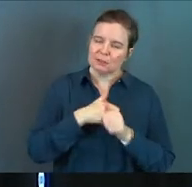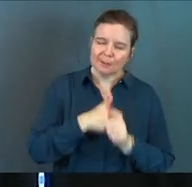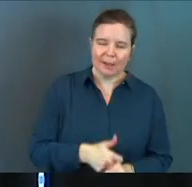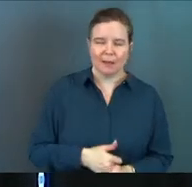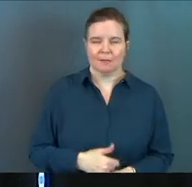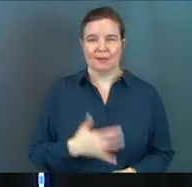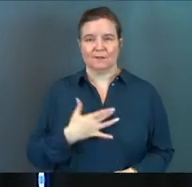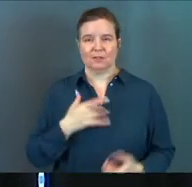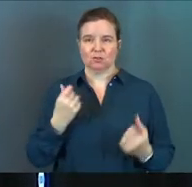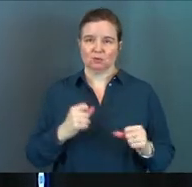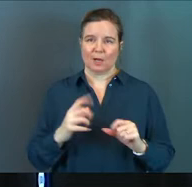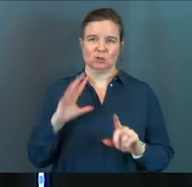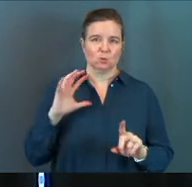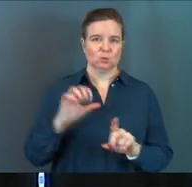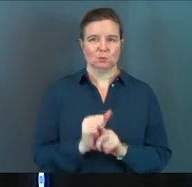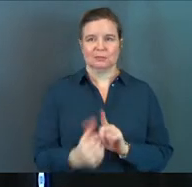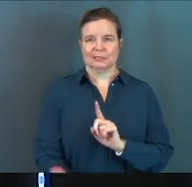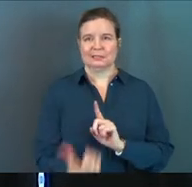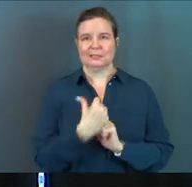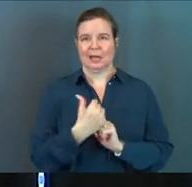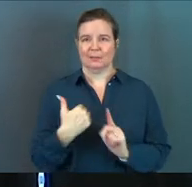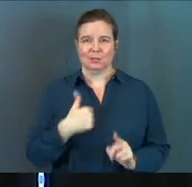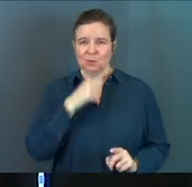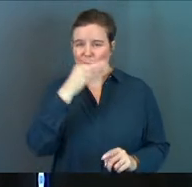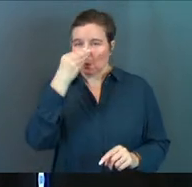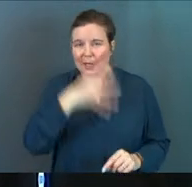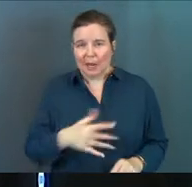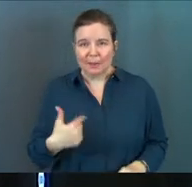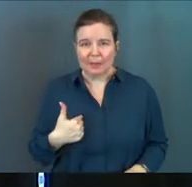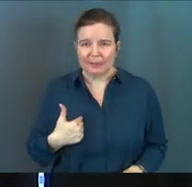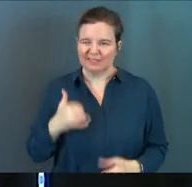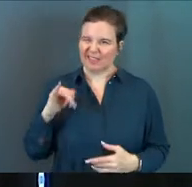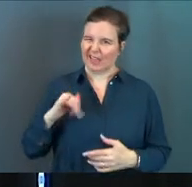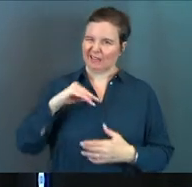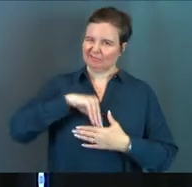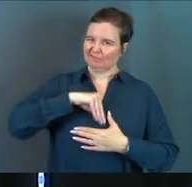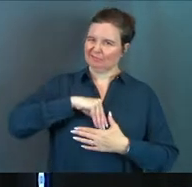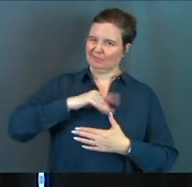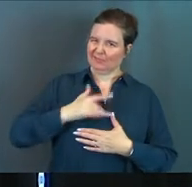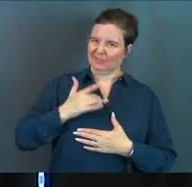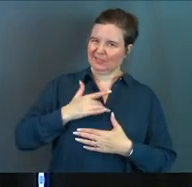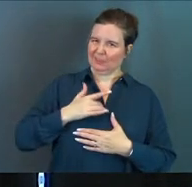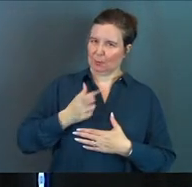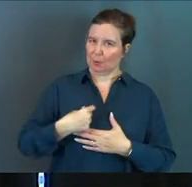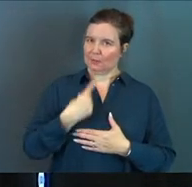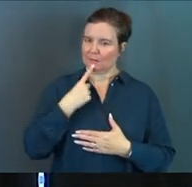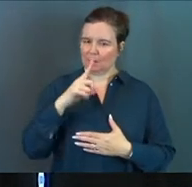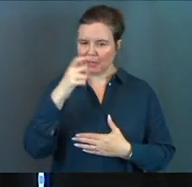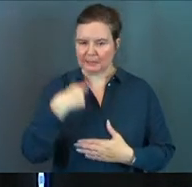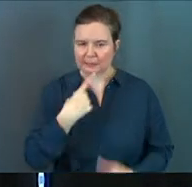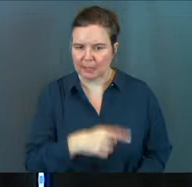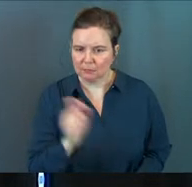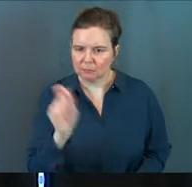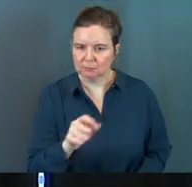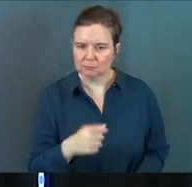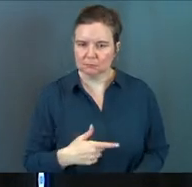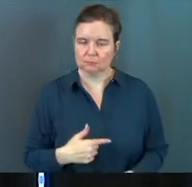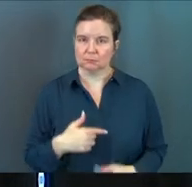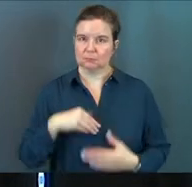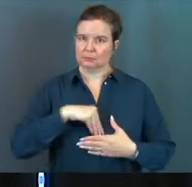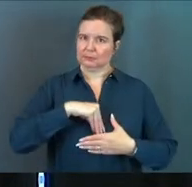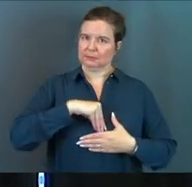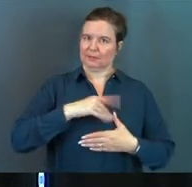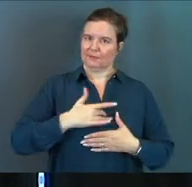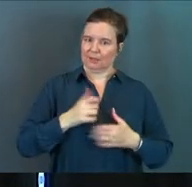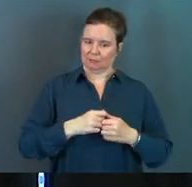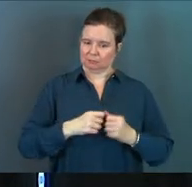I feel like you're trying to attack me and that you don't care about me. When we say, because I said so, we're just saying, would you just comply, please?